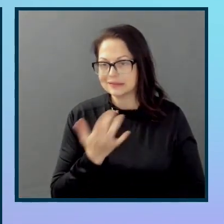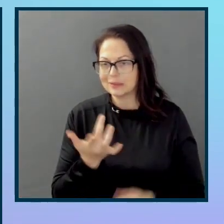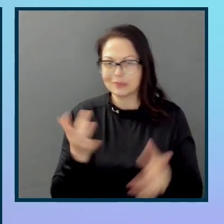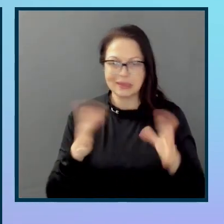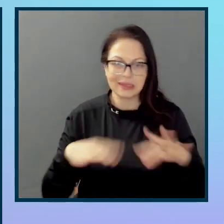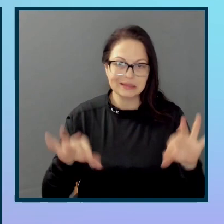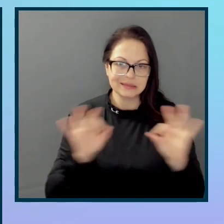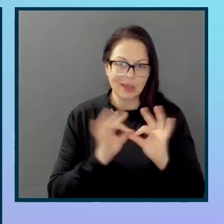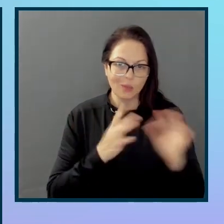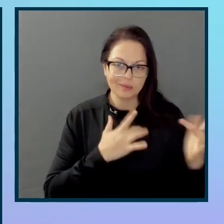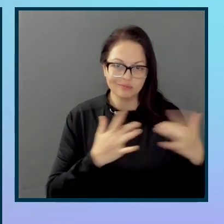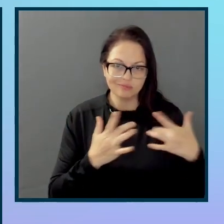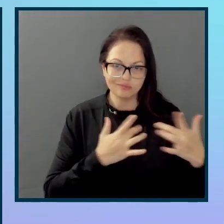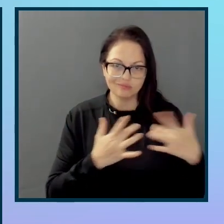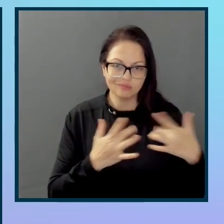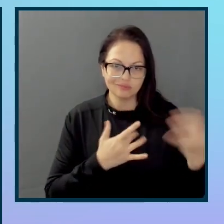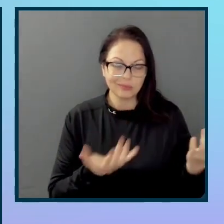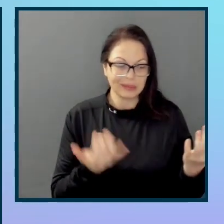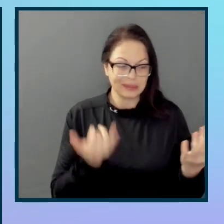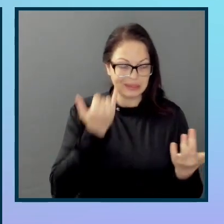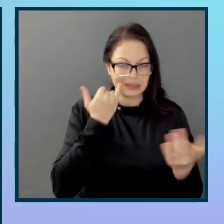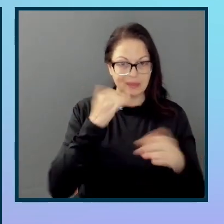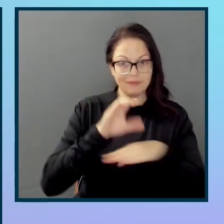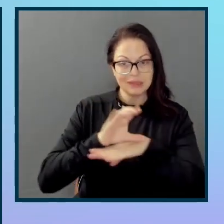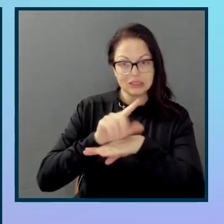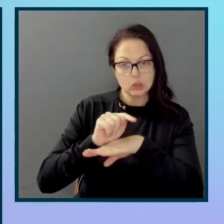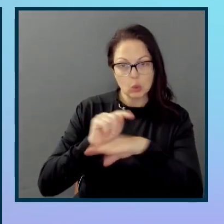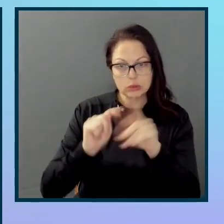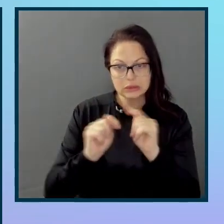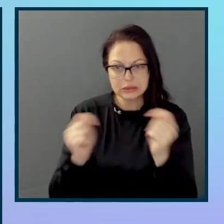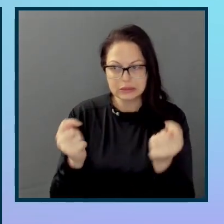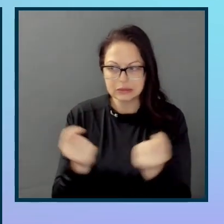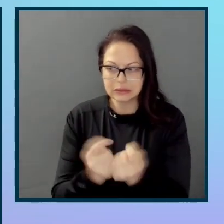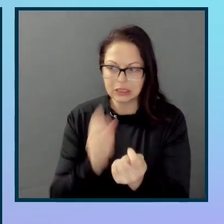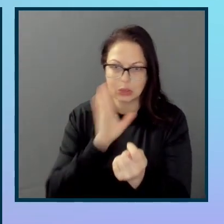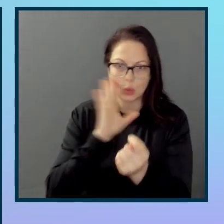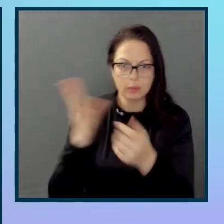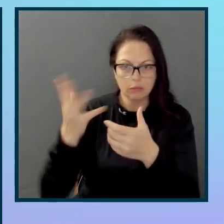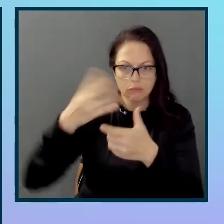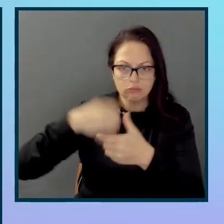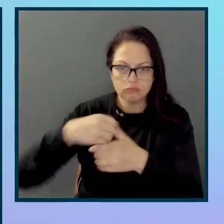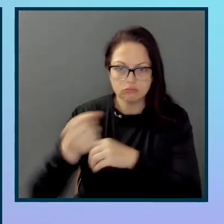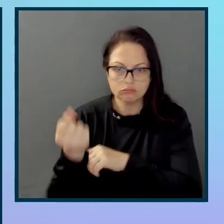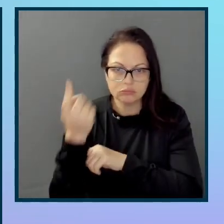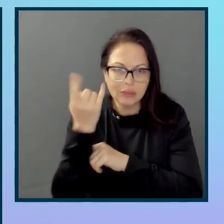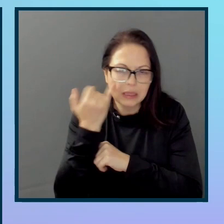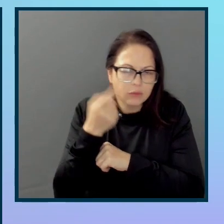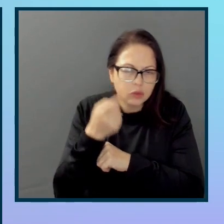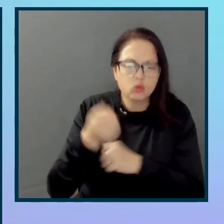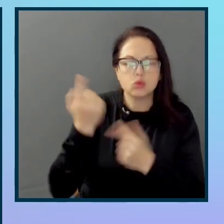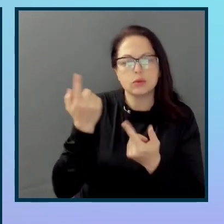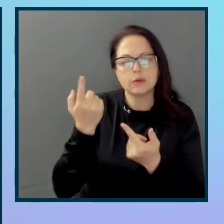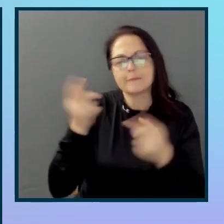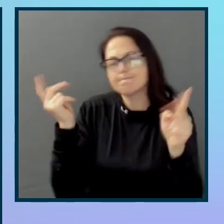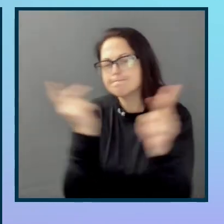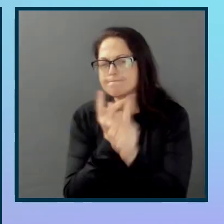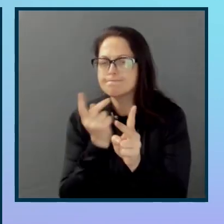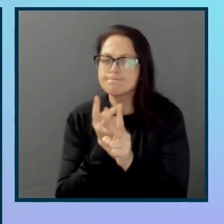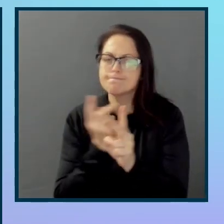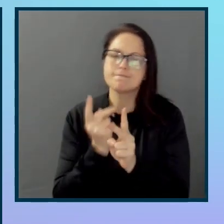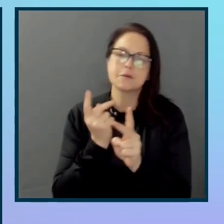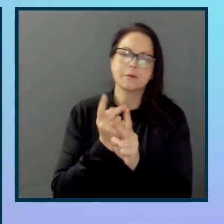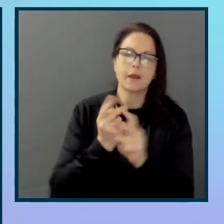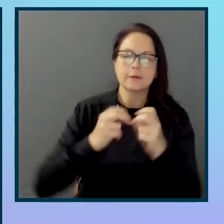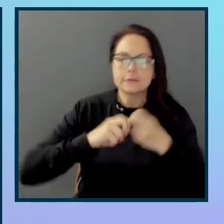whether the consultancy team is going to come in and fully understand. If you can boil down the problems that you're seeing and